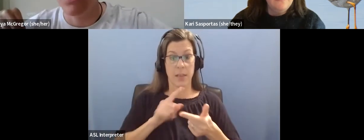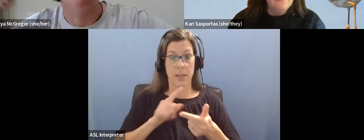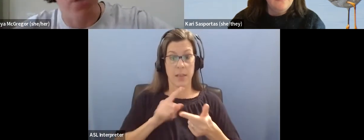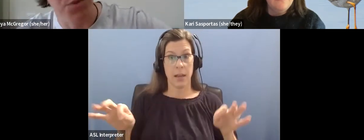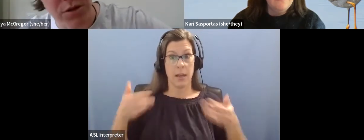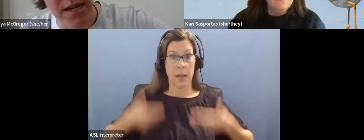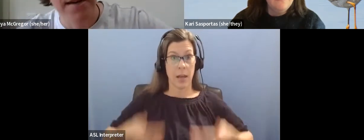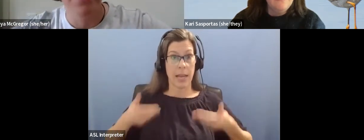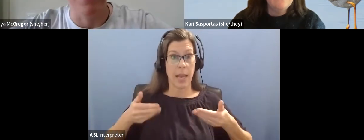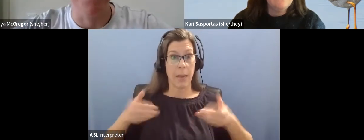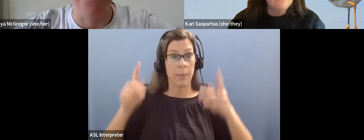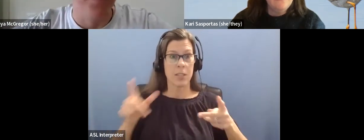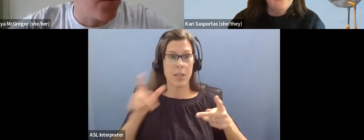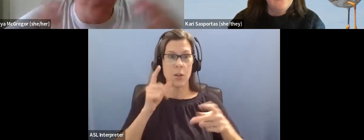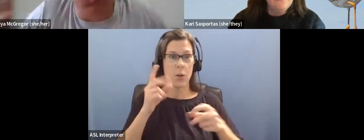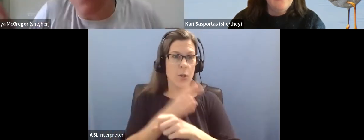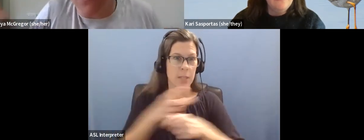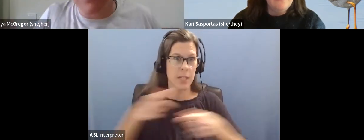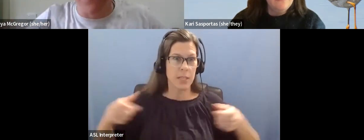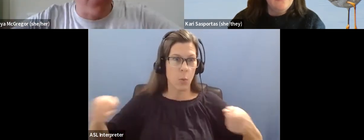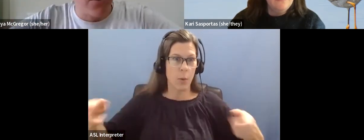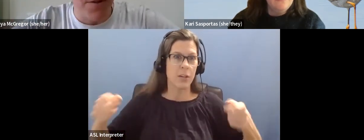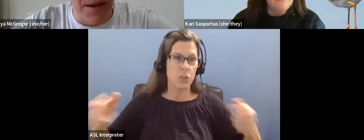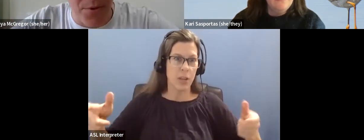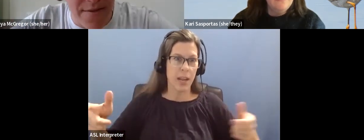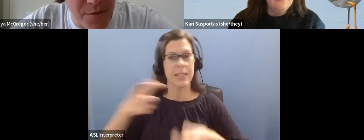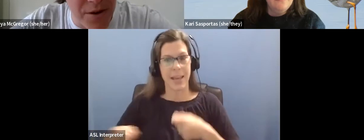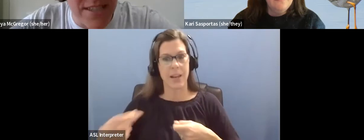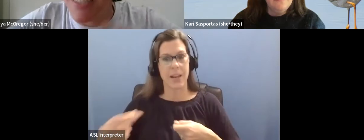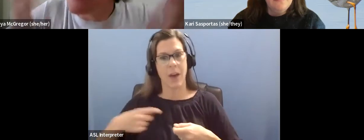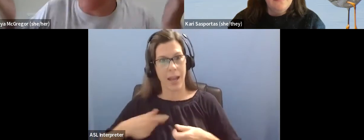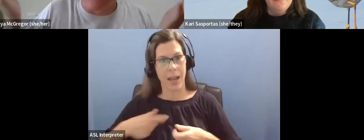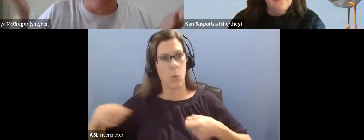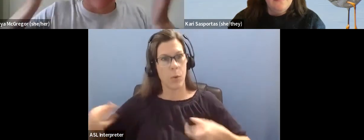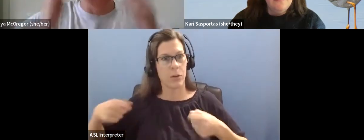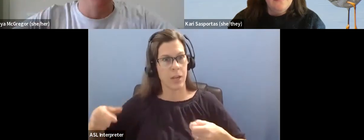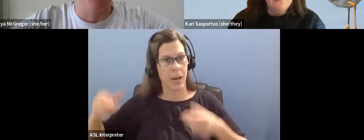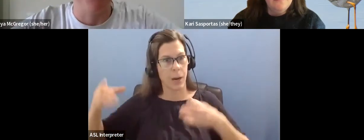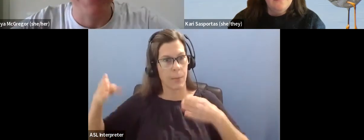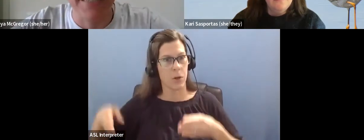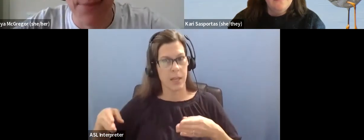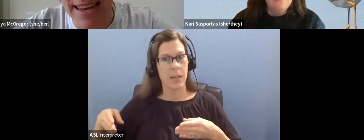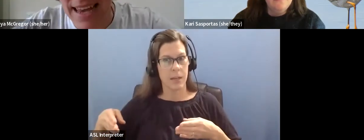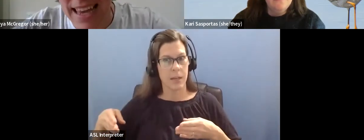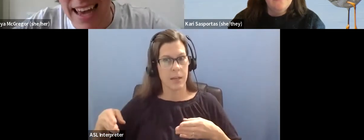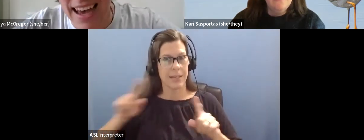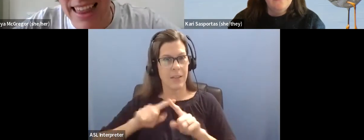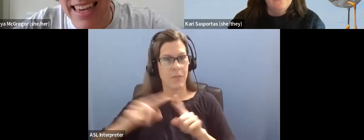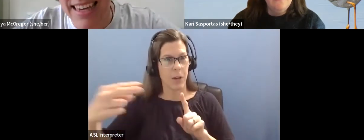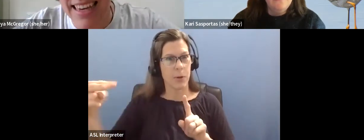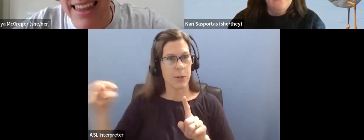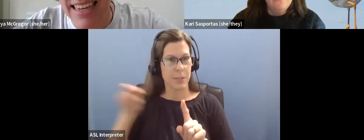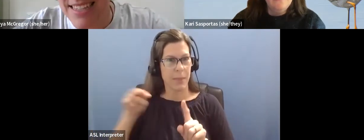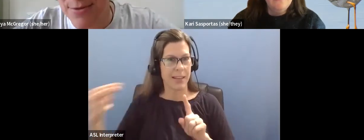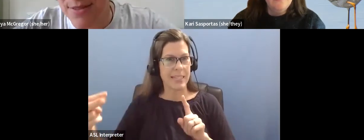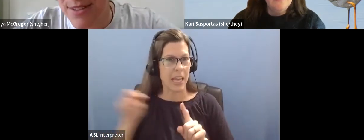uses a wheelchair, um, you know, different, different groups of people have different preferences and different individuals have different preferences, but yeah, I